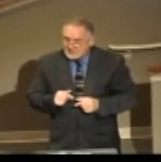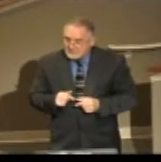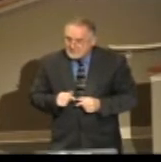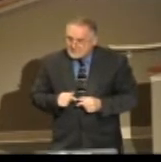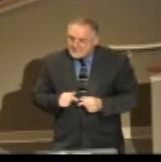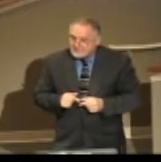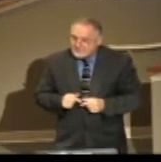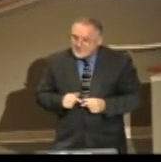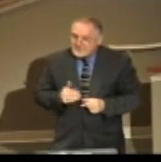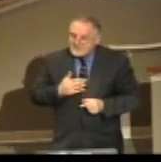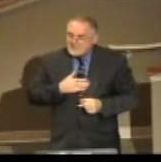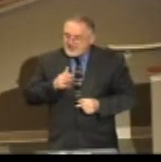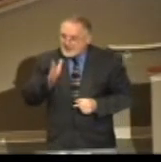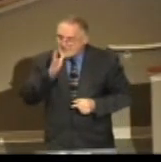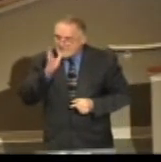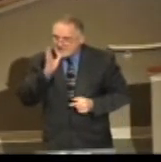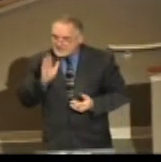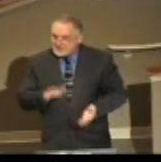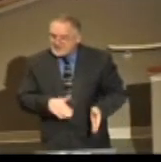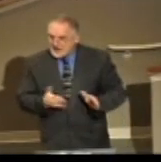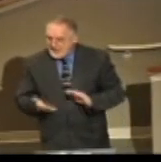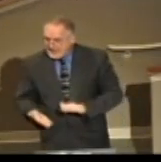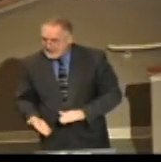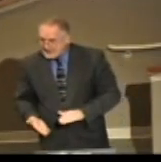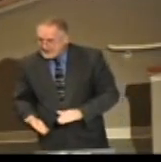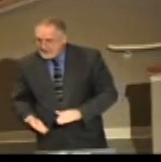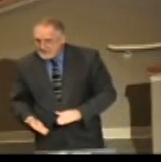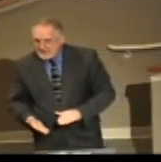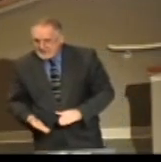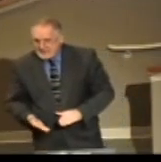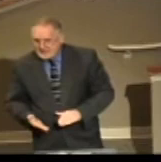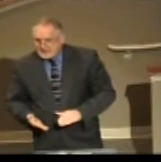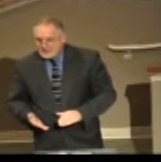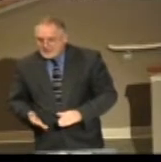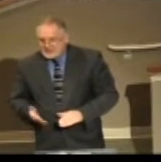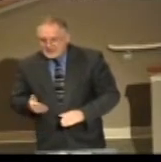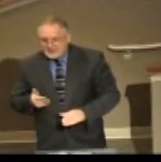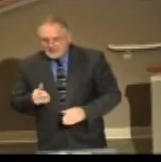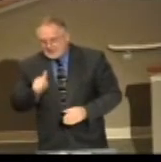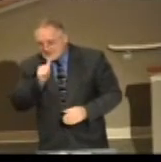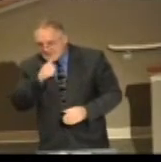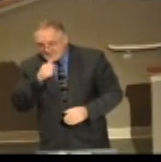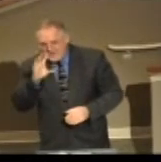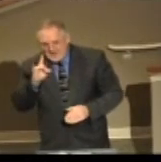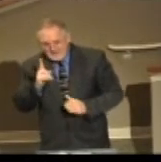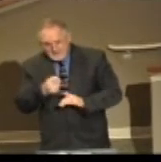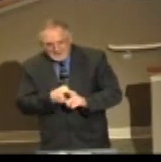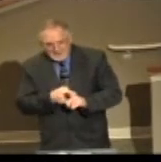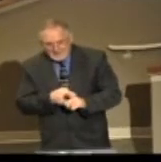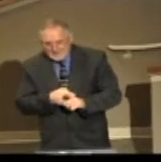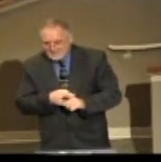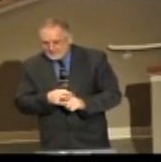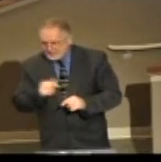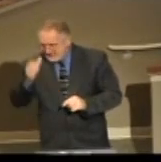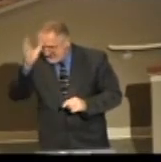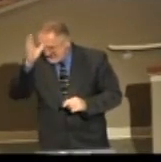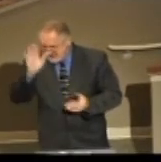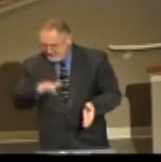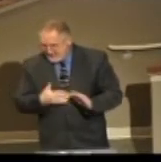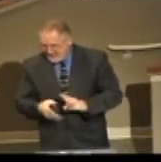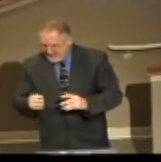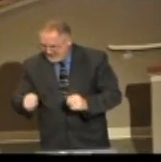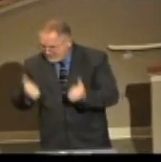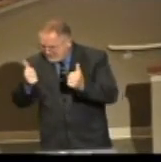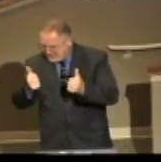died after eight months of suffering of bone cancer. My dad died instantly. Never been sick a day in his life. You're never prepared.